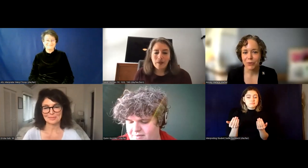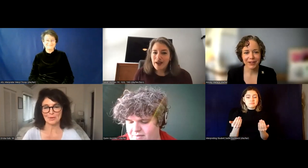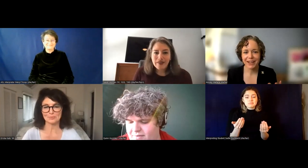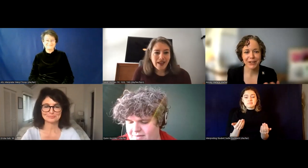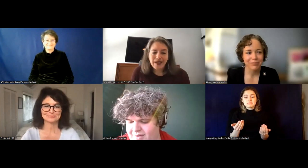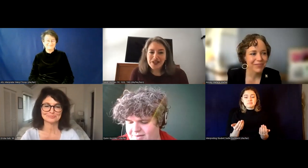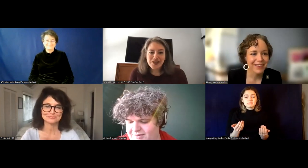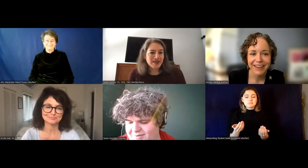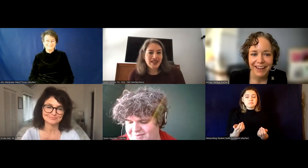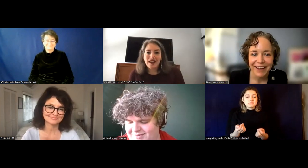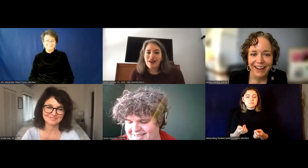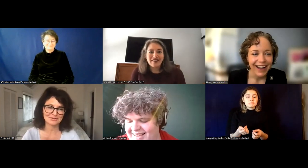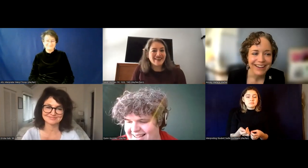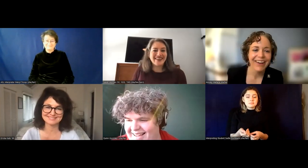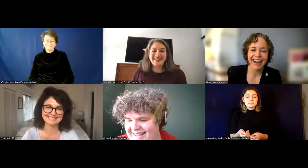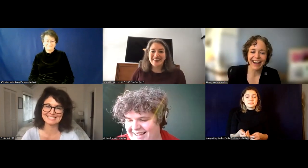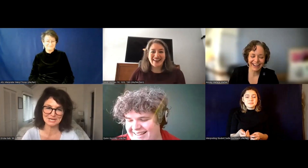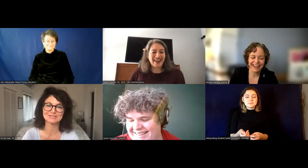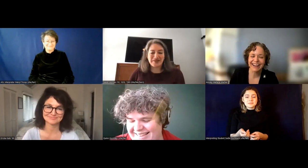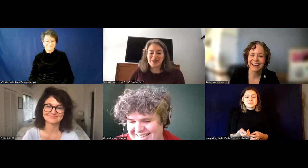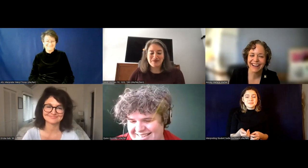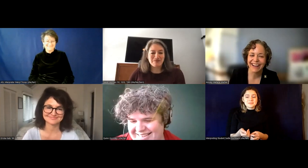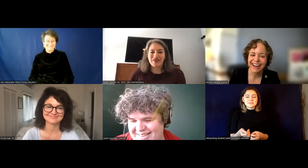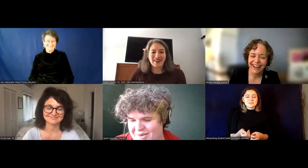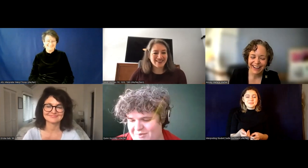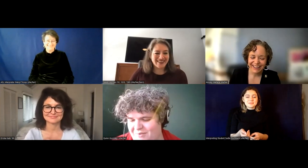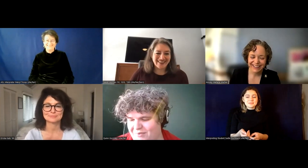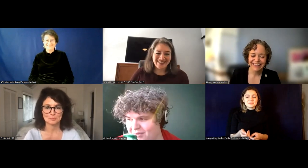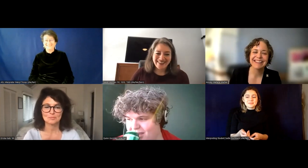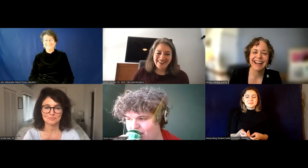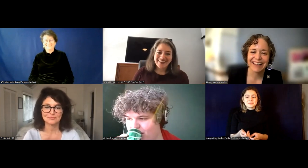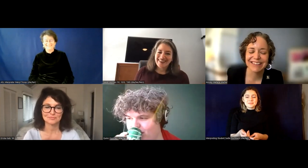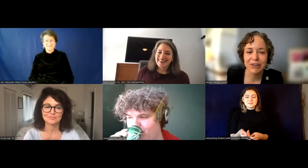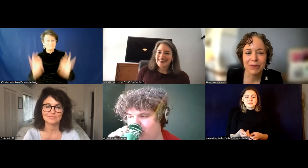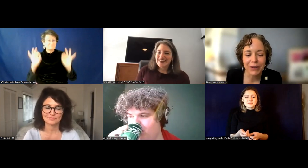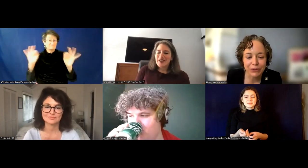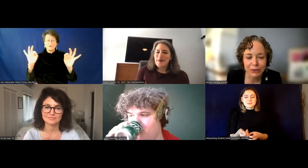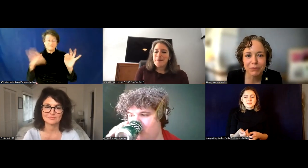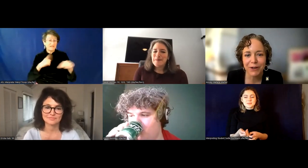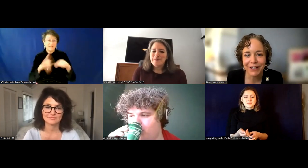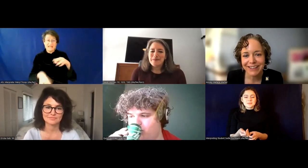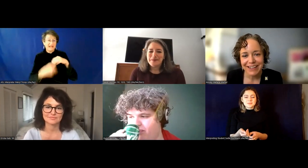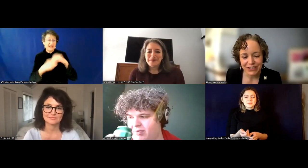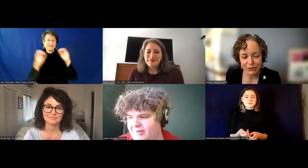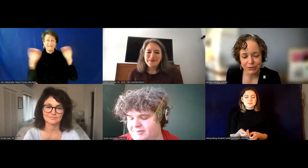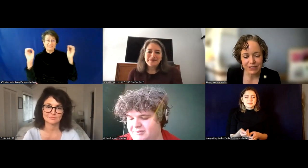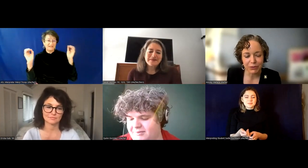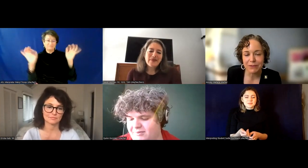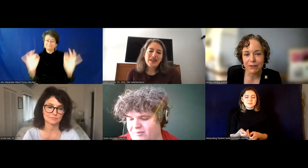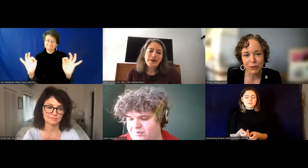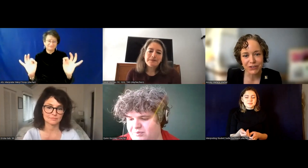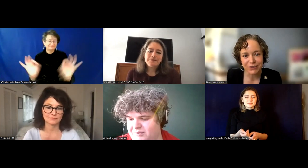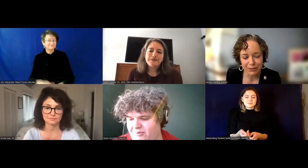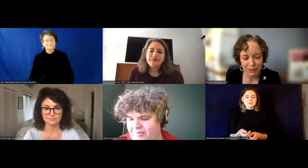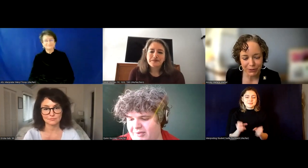No, I don't think I can contribute to that at all. I know. Perfect. Yeah. So, uh, so let's move on to some